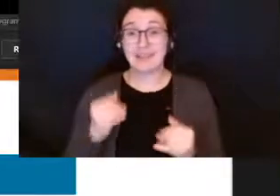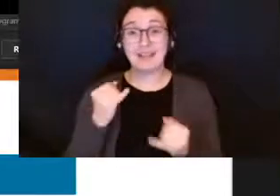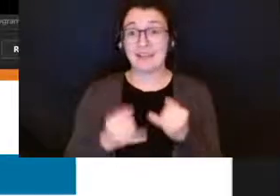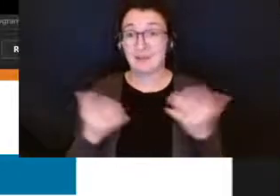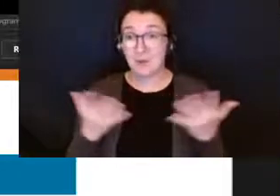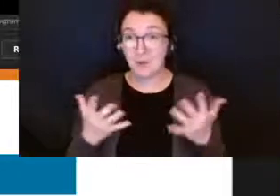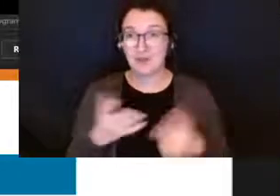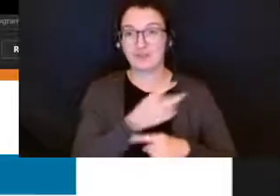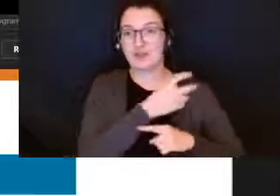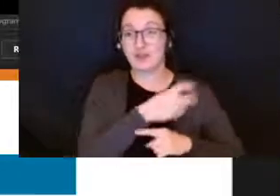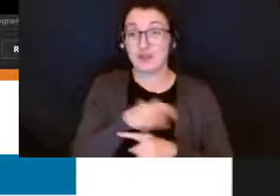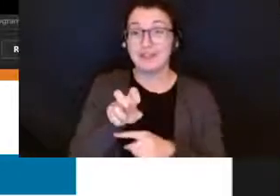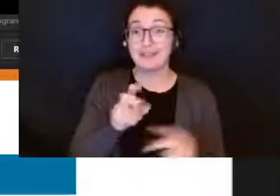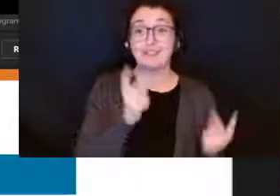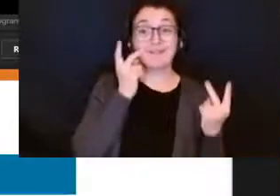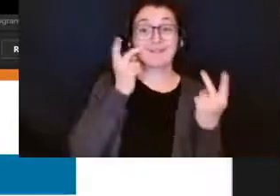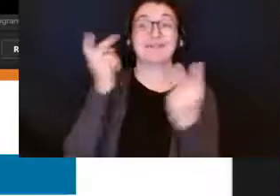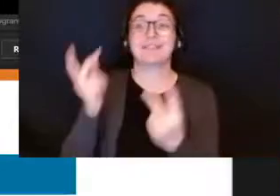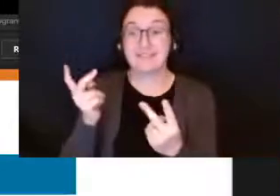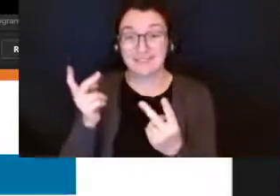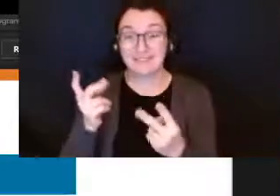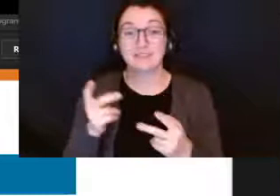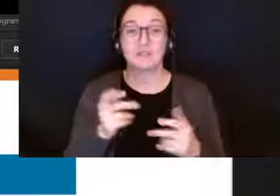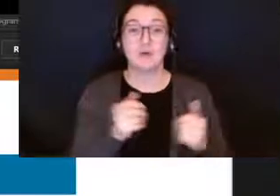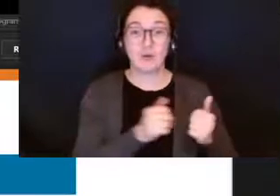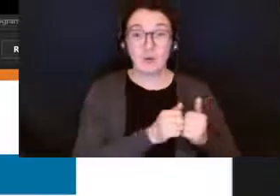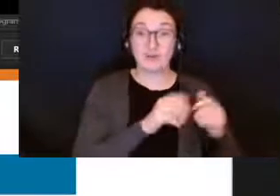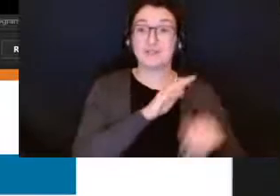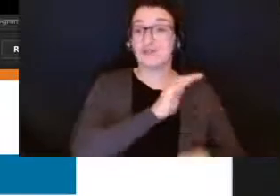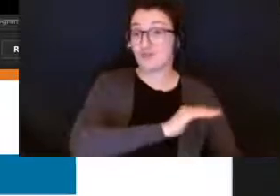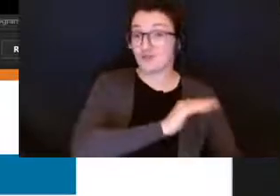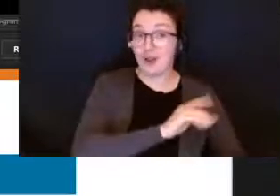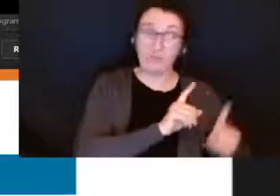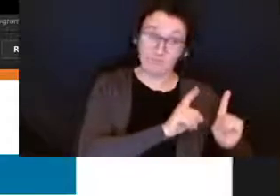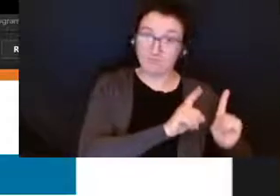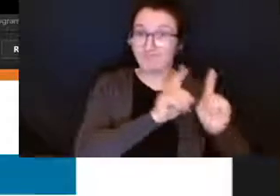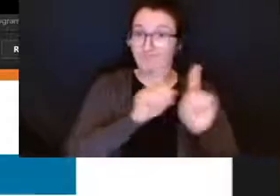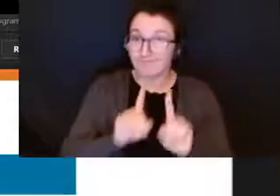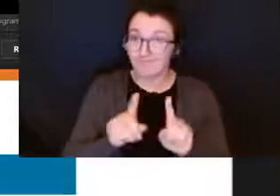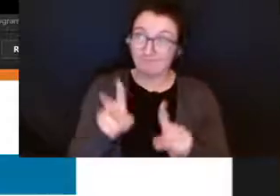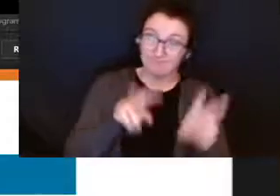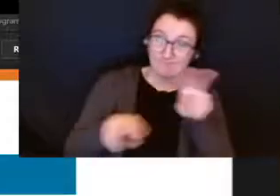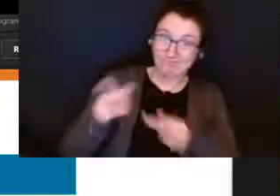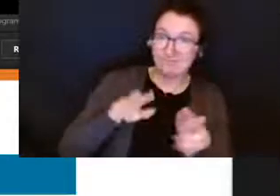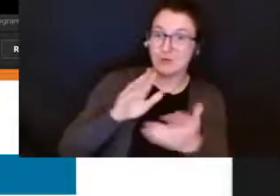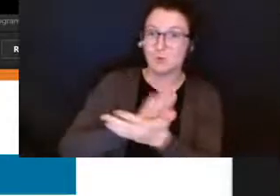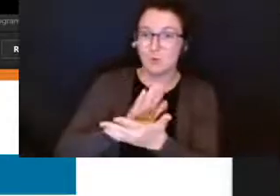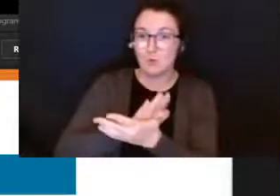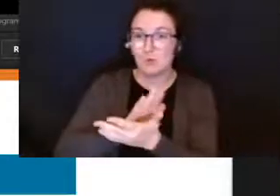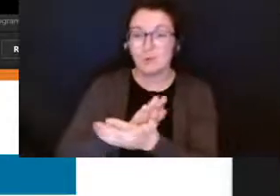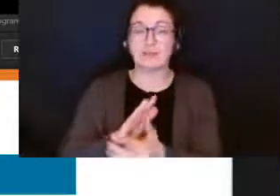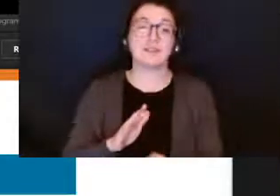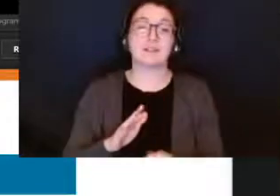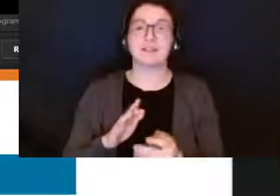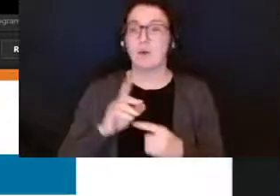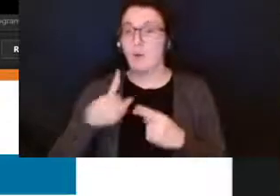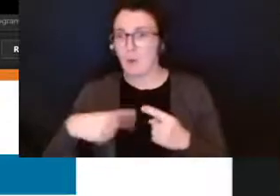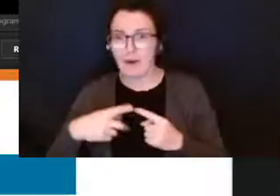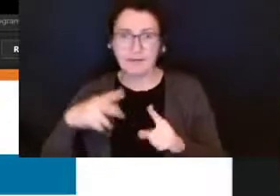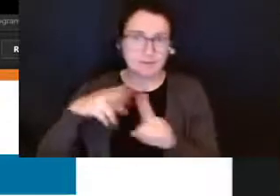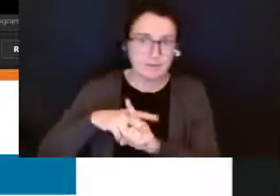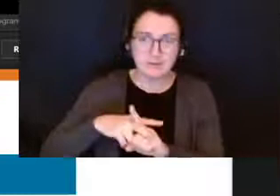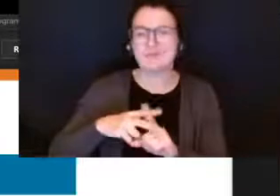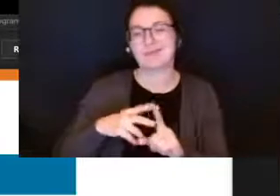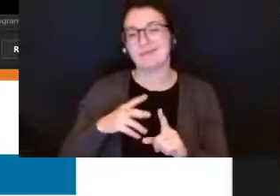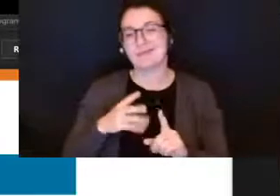transition plan for your child may be a visit to the school prior to at school entry in september and that will be determined at the case conference and more